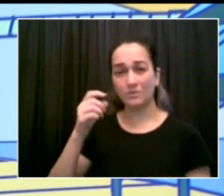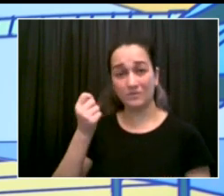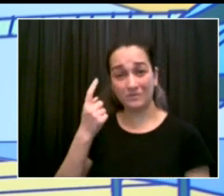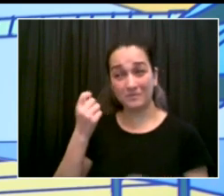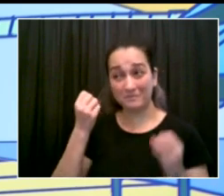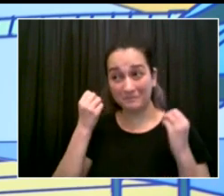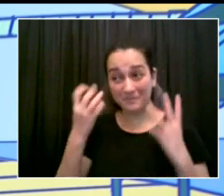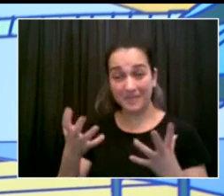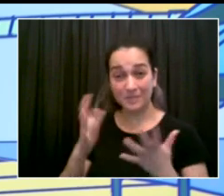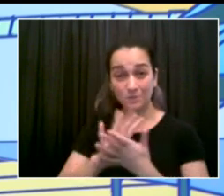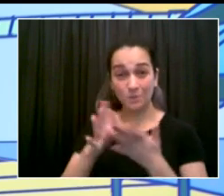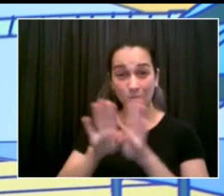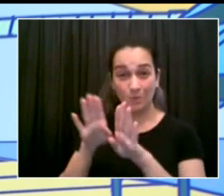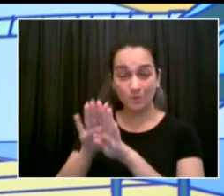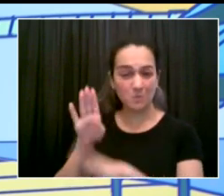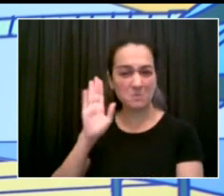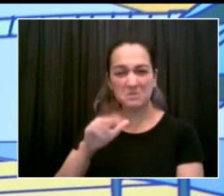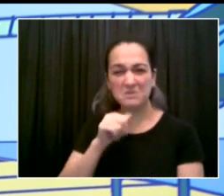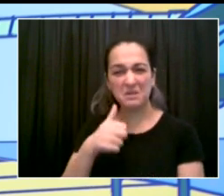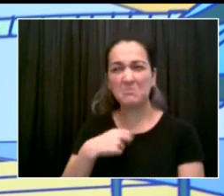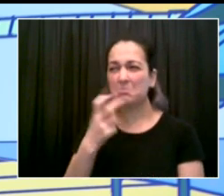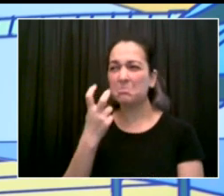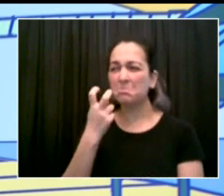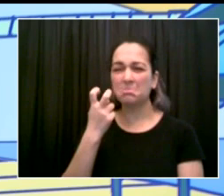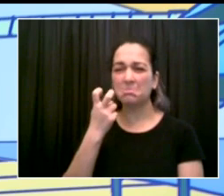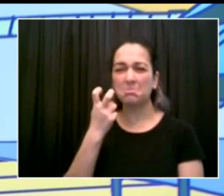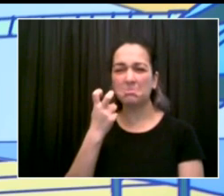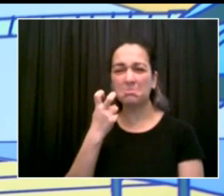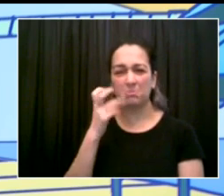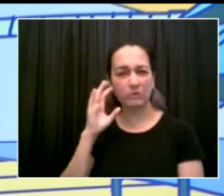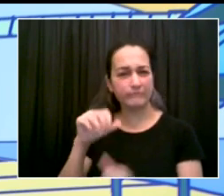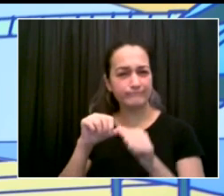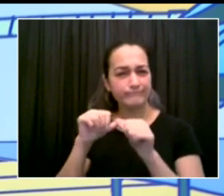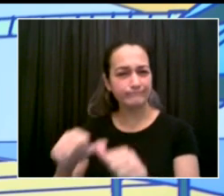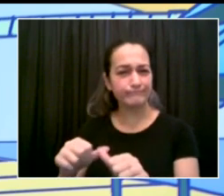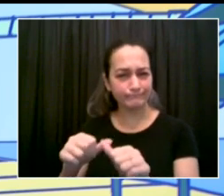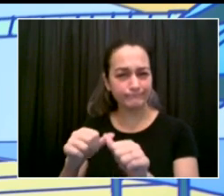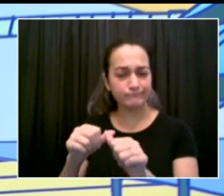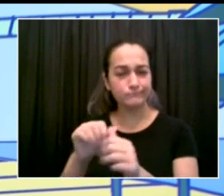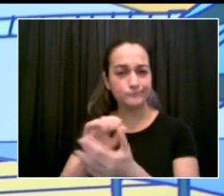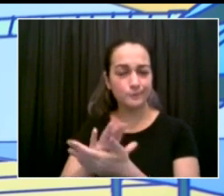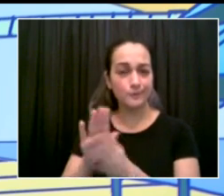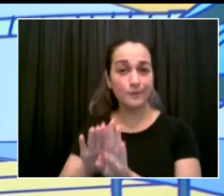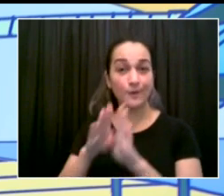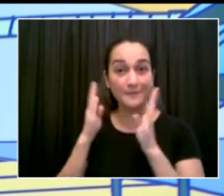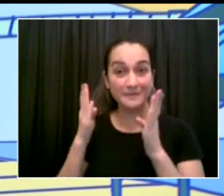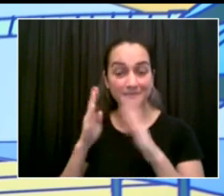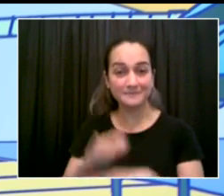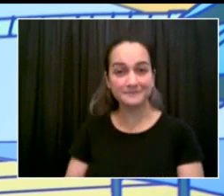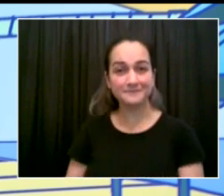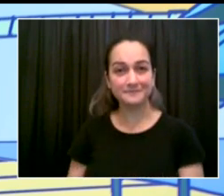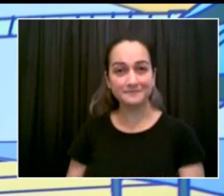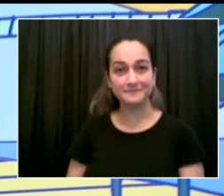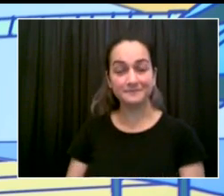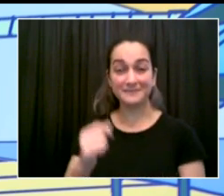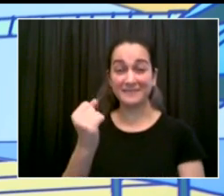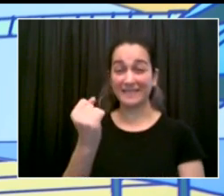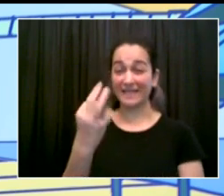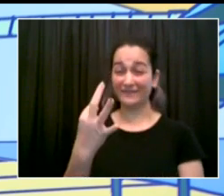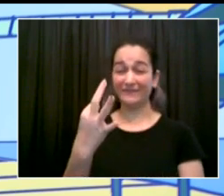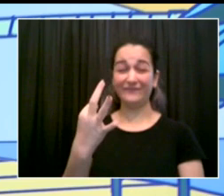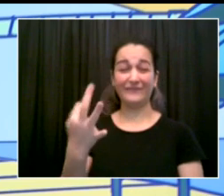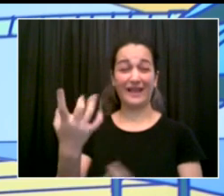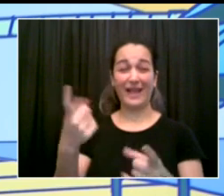We do expect some quarantine classrooms, but it certainly will not be like last year because a lot